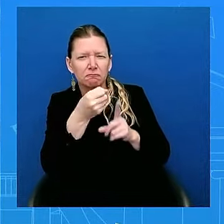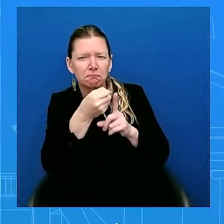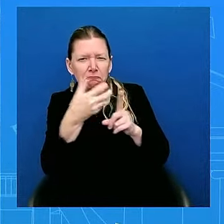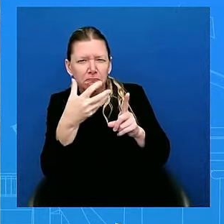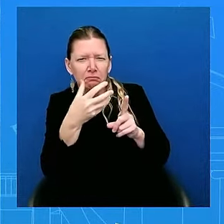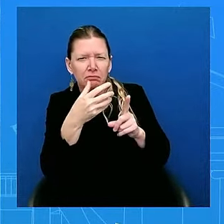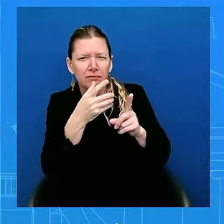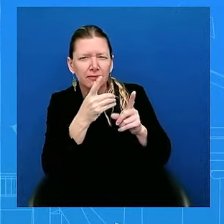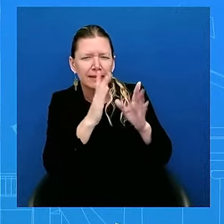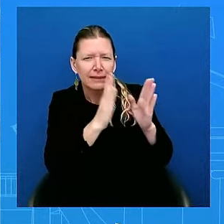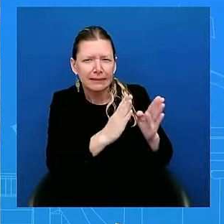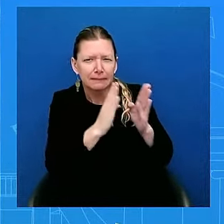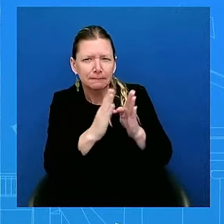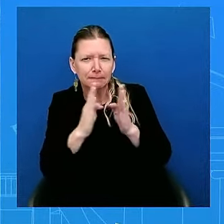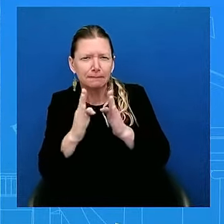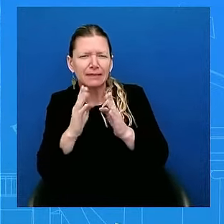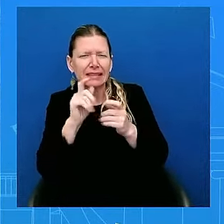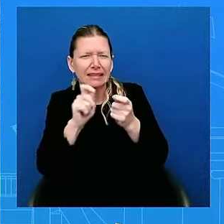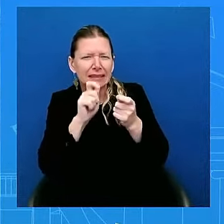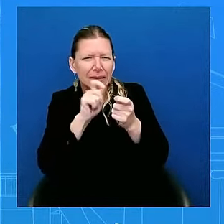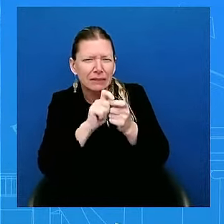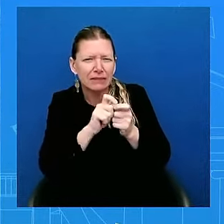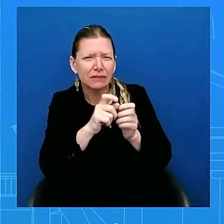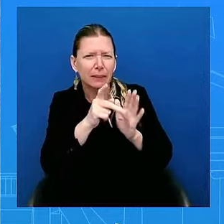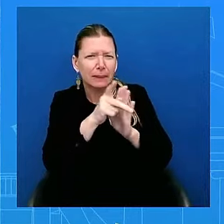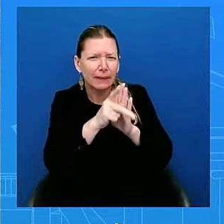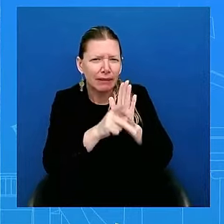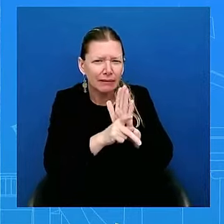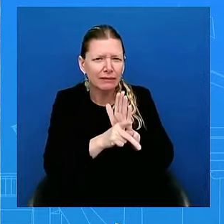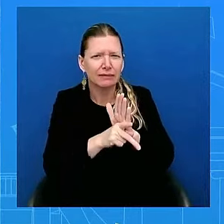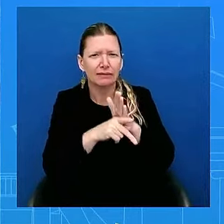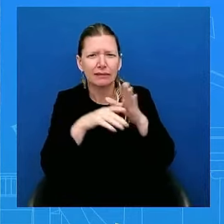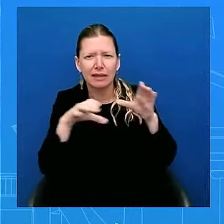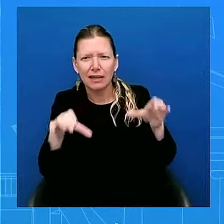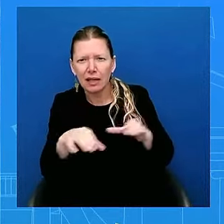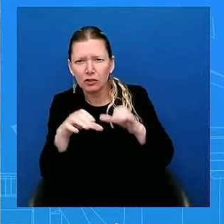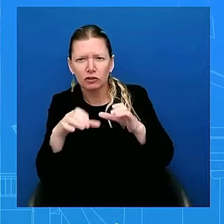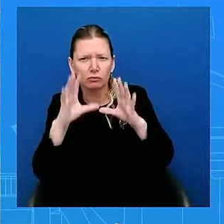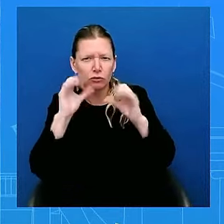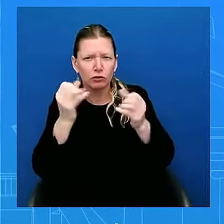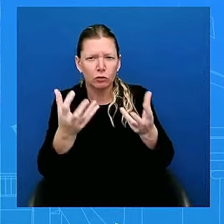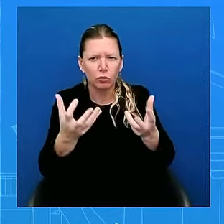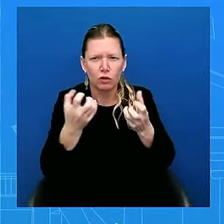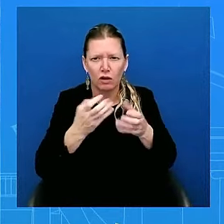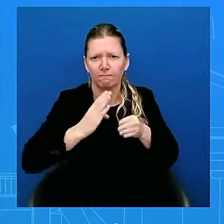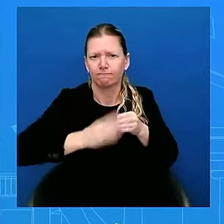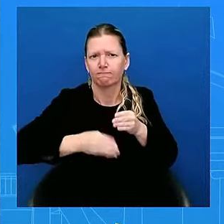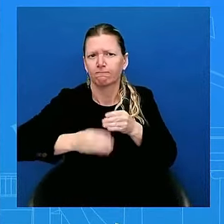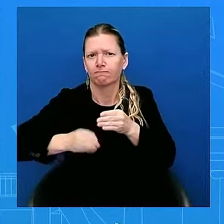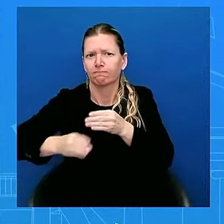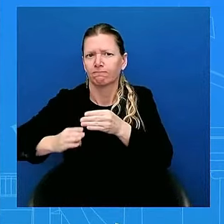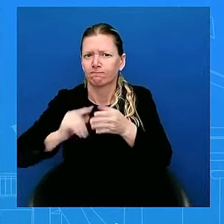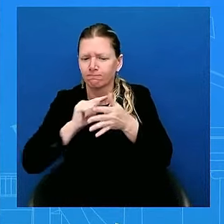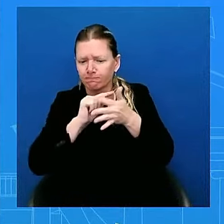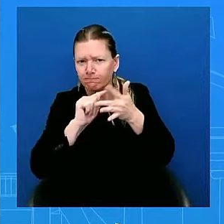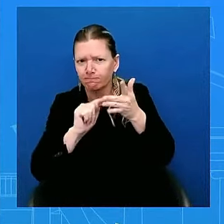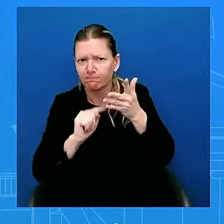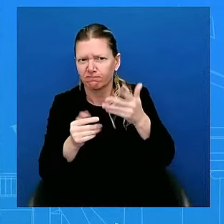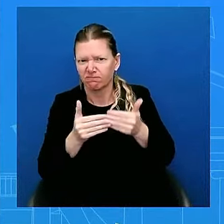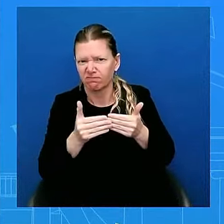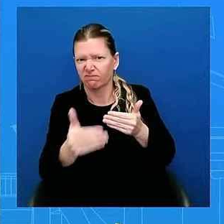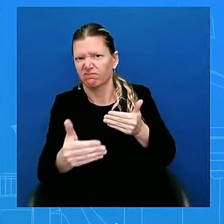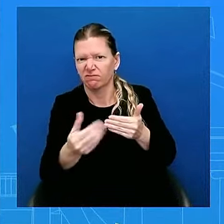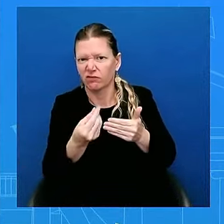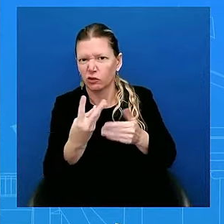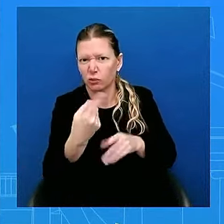actions, does the President want to get done in these last few months? So he certainly wants to build on what we've been